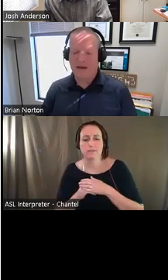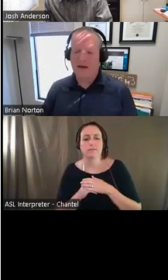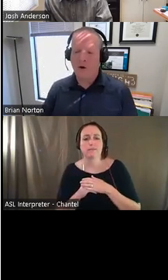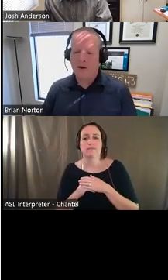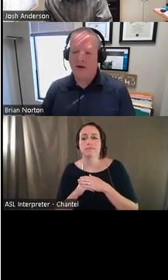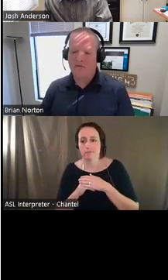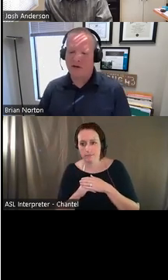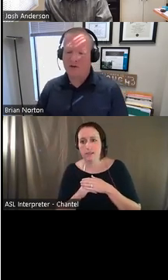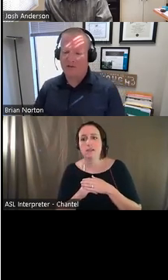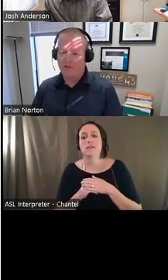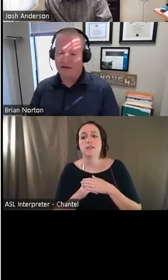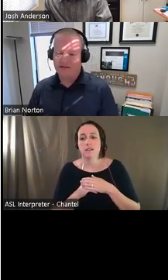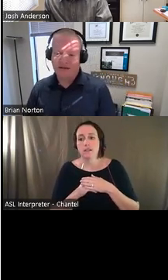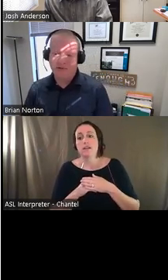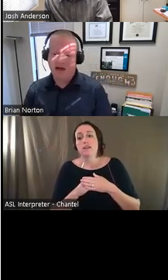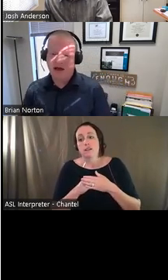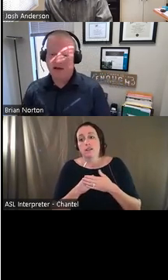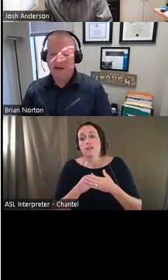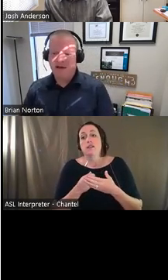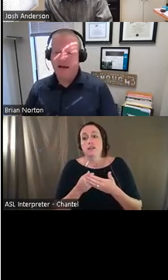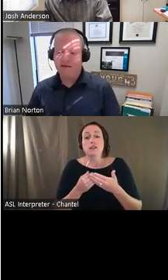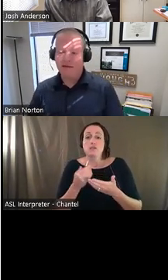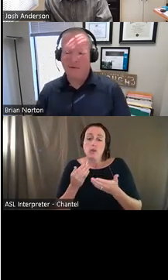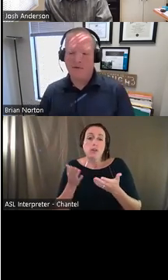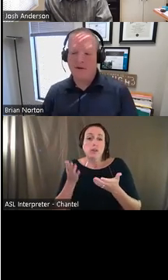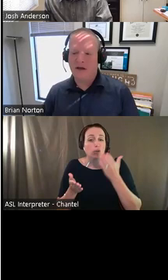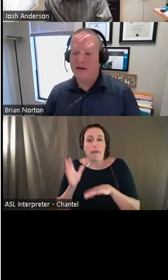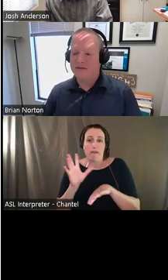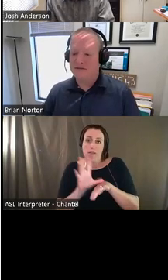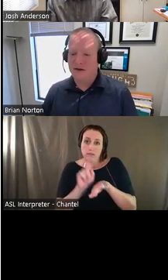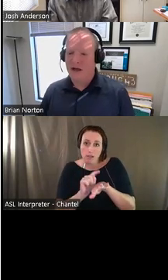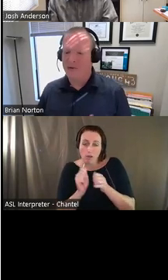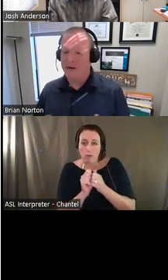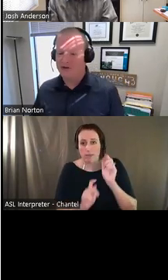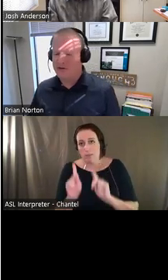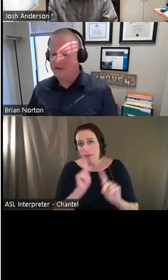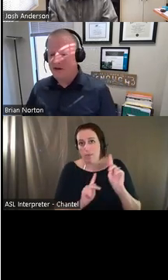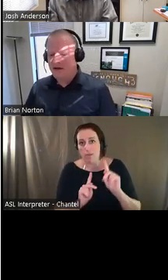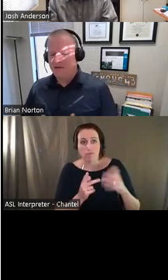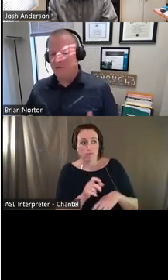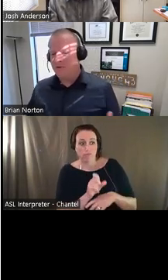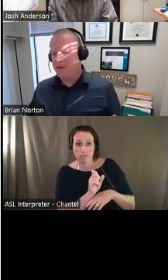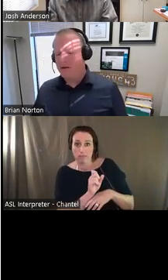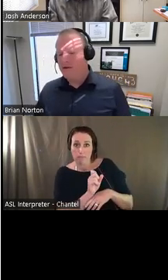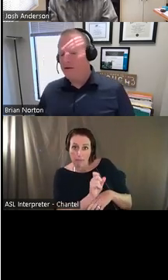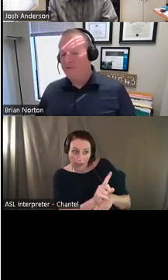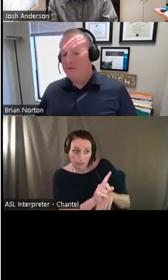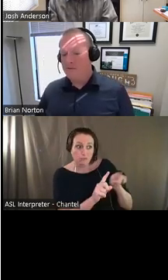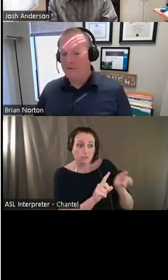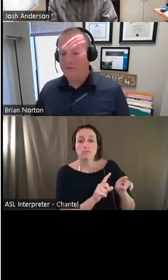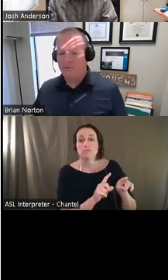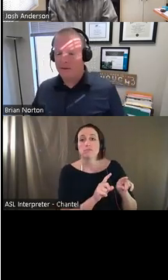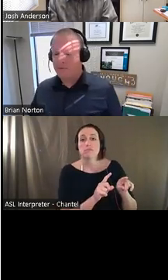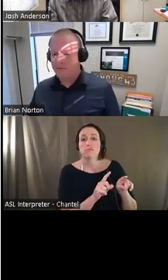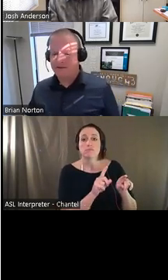folks, make it an open conversation with folks as they apply and ask them, are there any necessary accommodations that will be needed in the interview